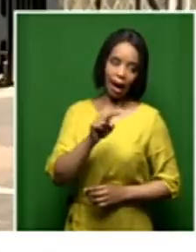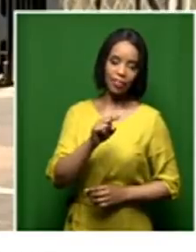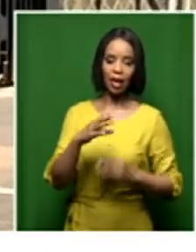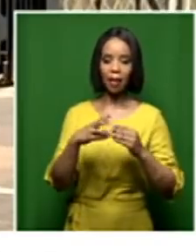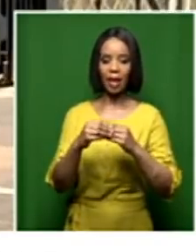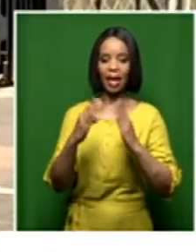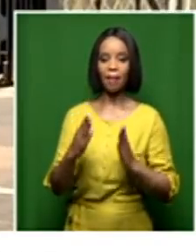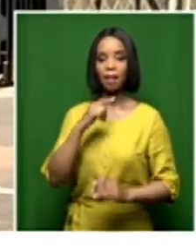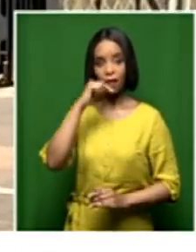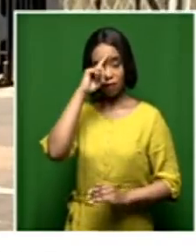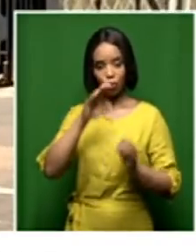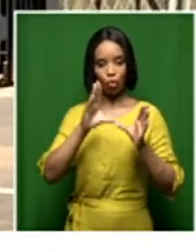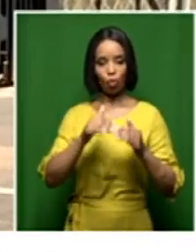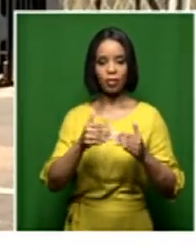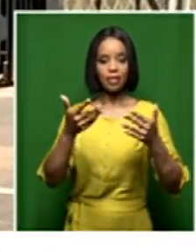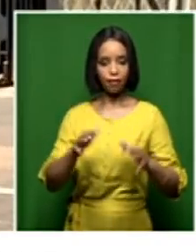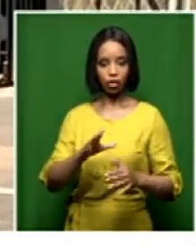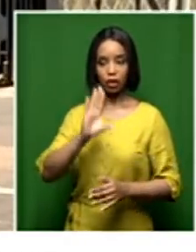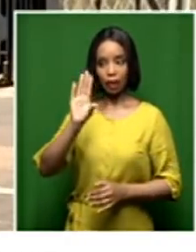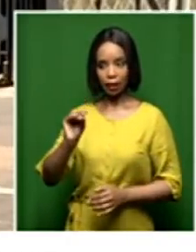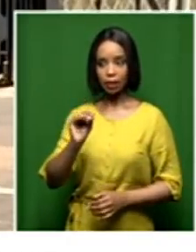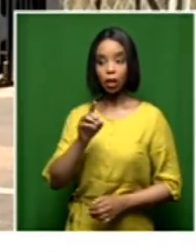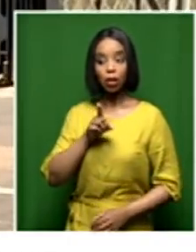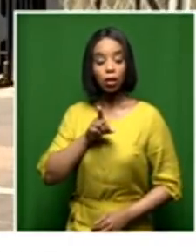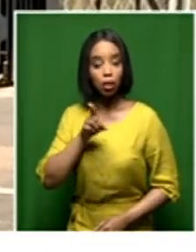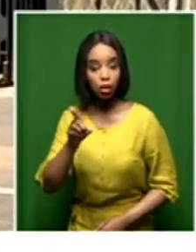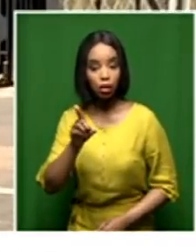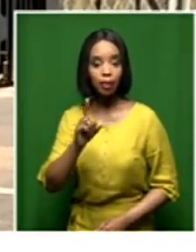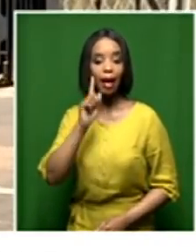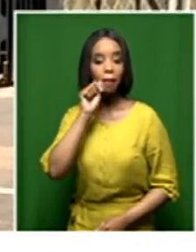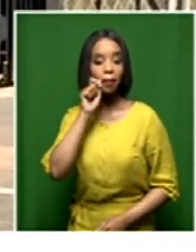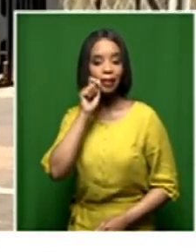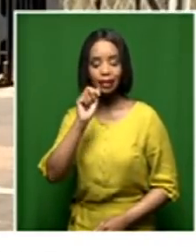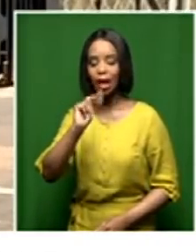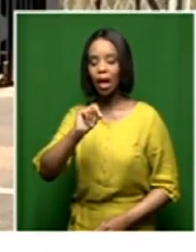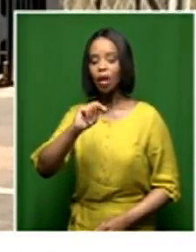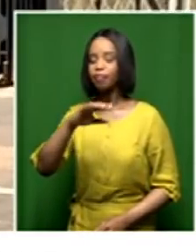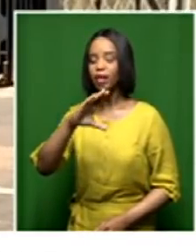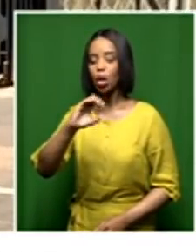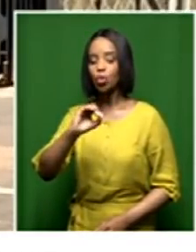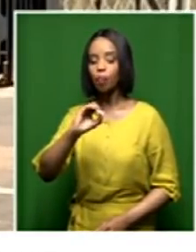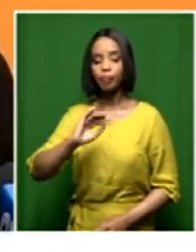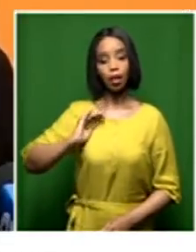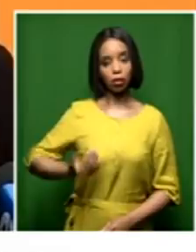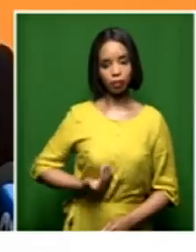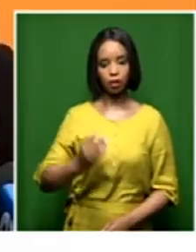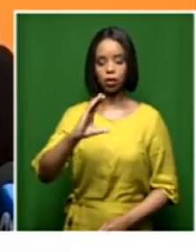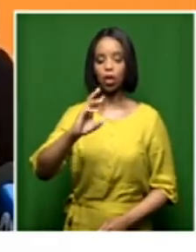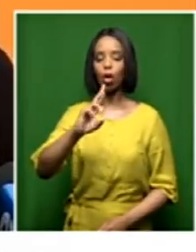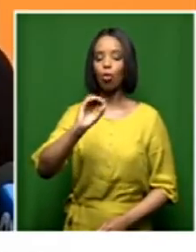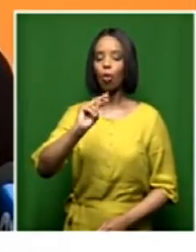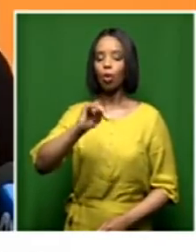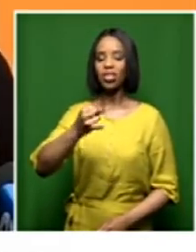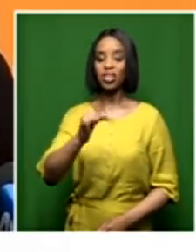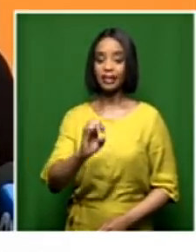whether Ms. Kurnia shouldn't be part of this particular session, given that even though she may have resigned, she is